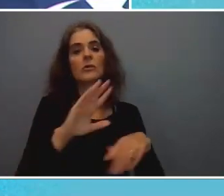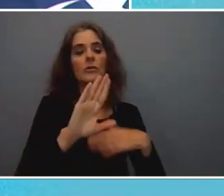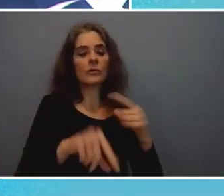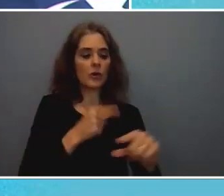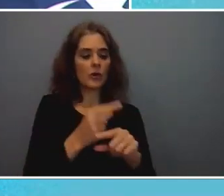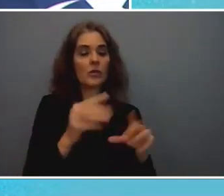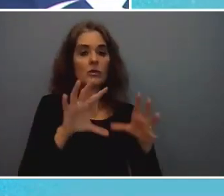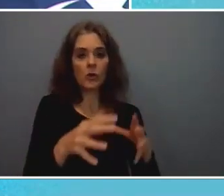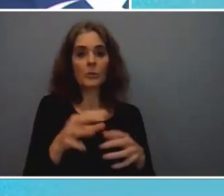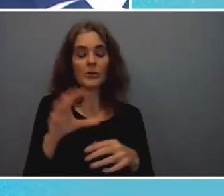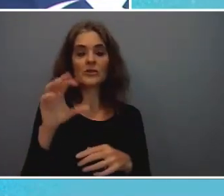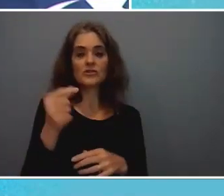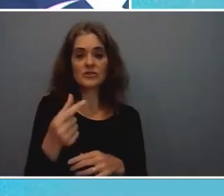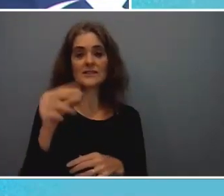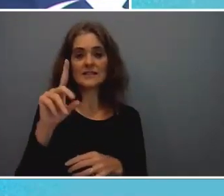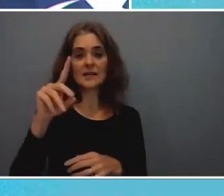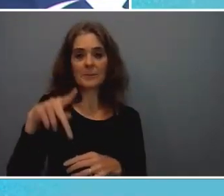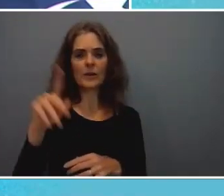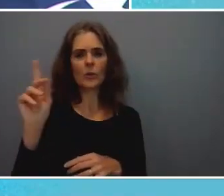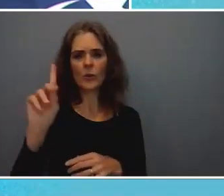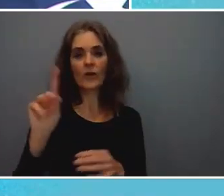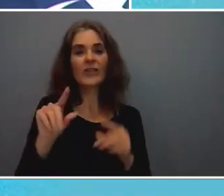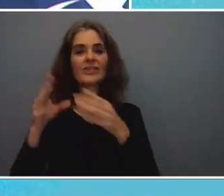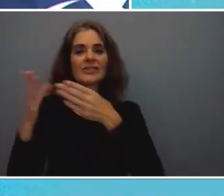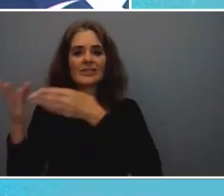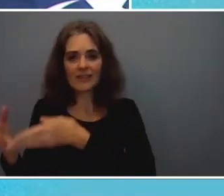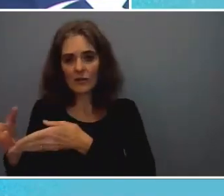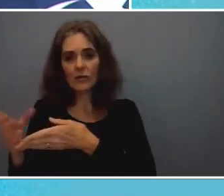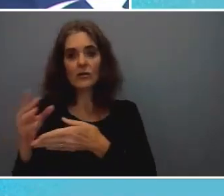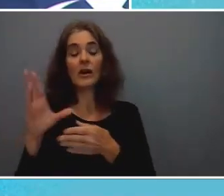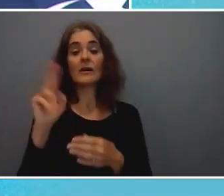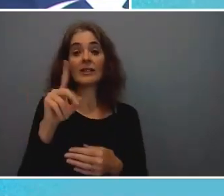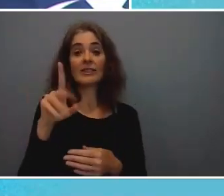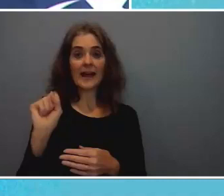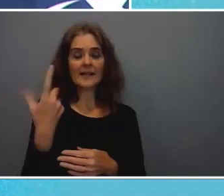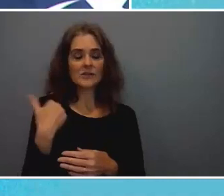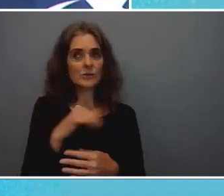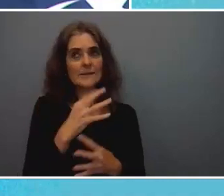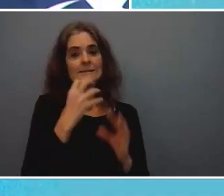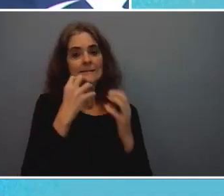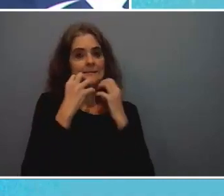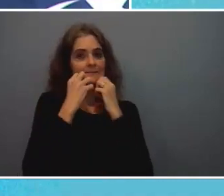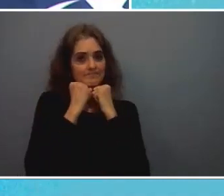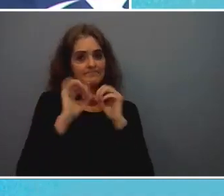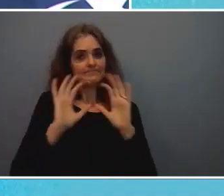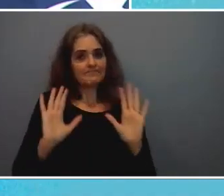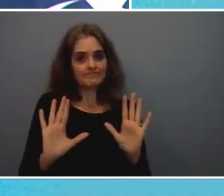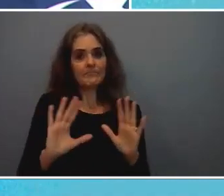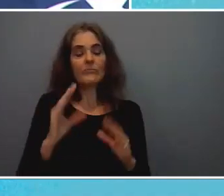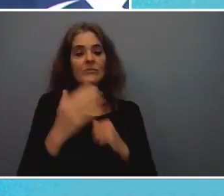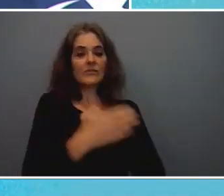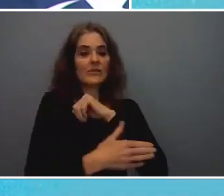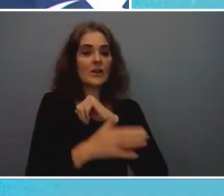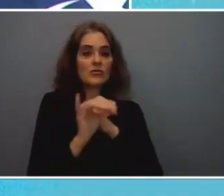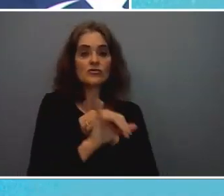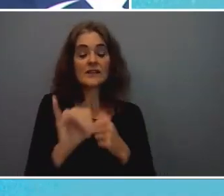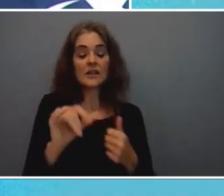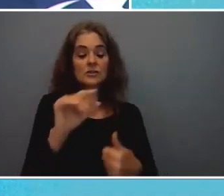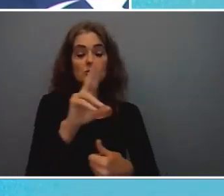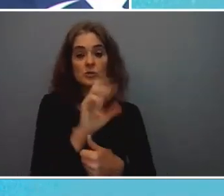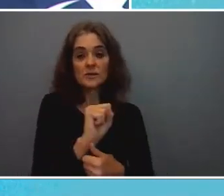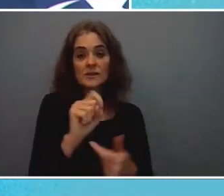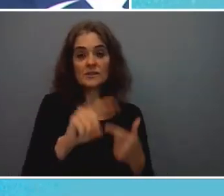is so unless if we double down yes in countries like the us in europe and japan and others